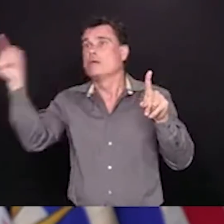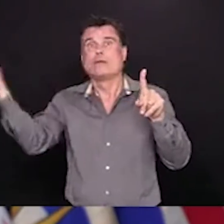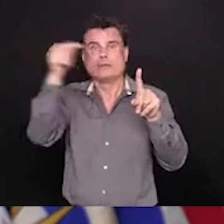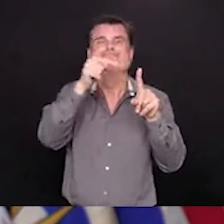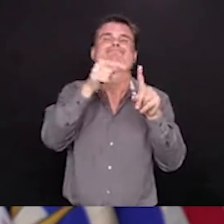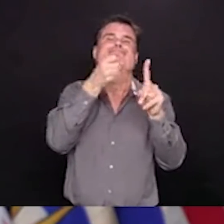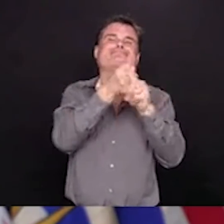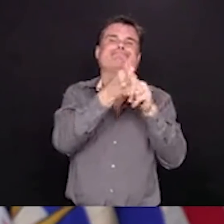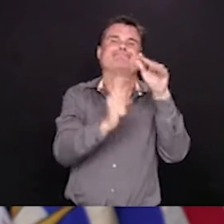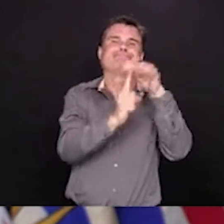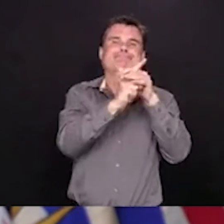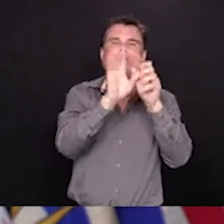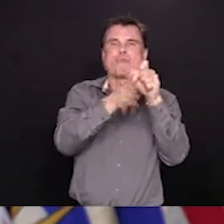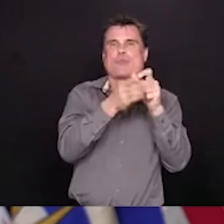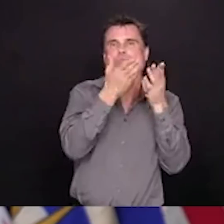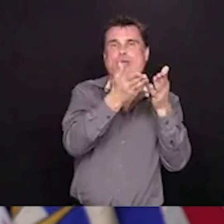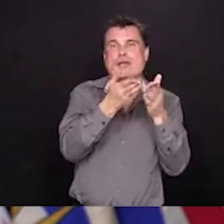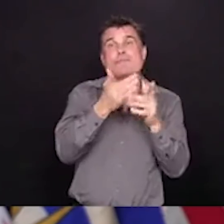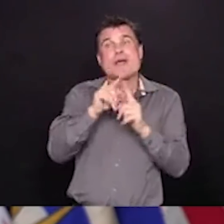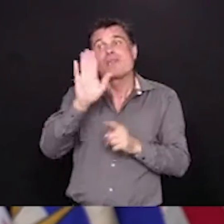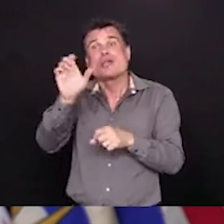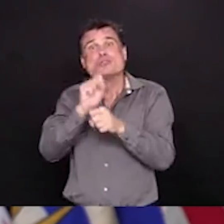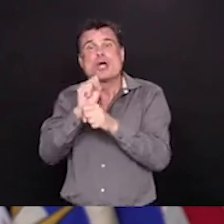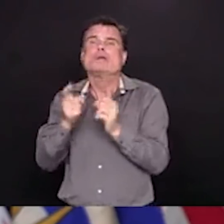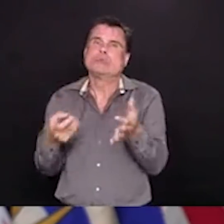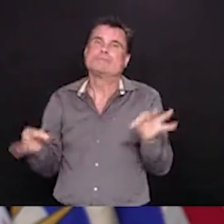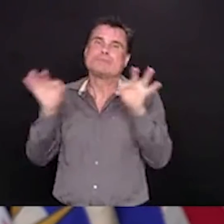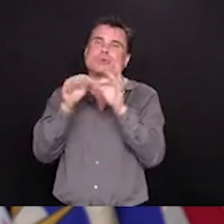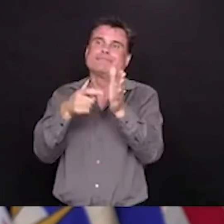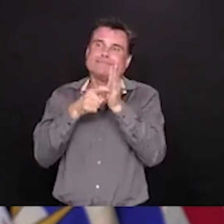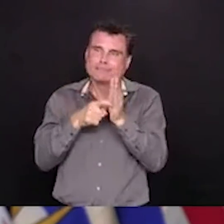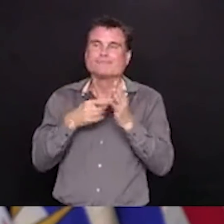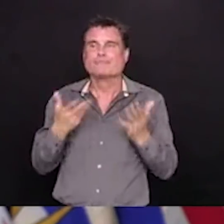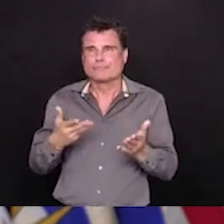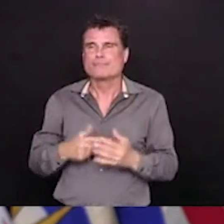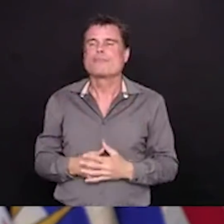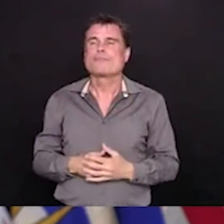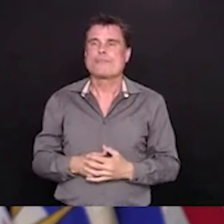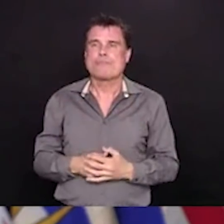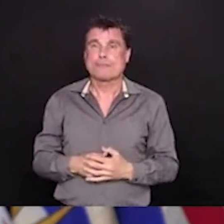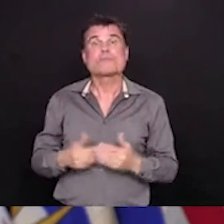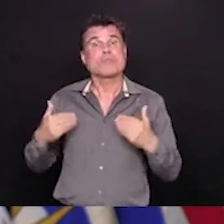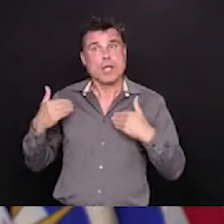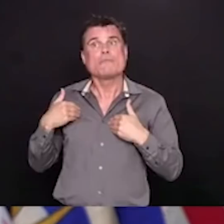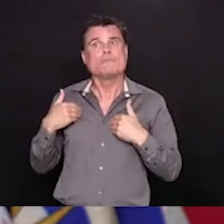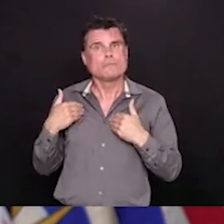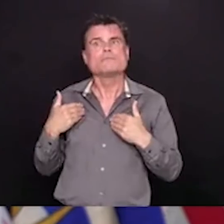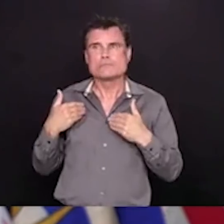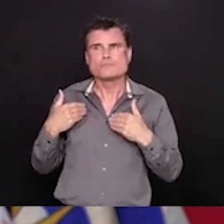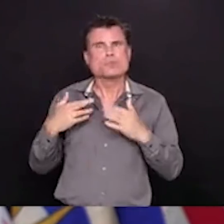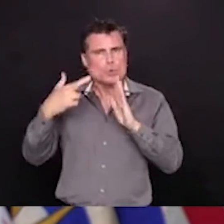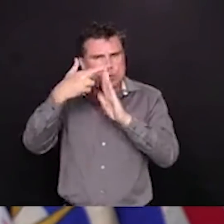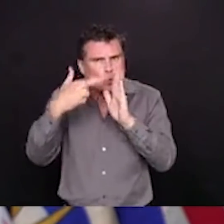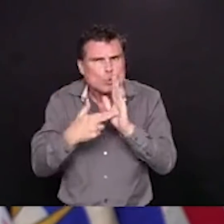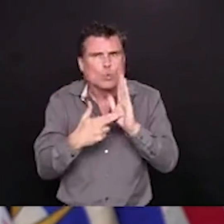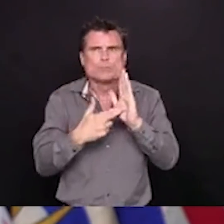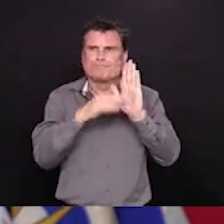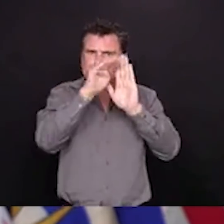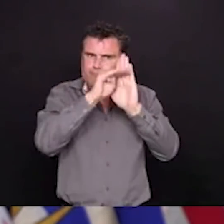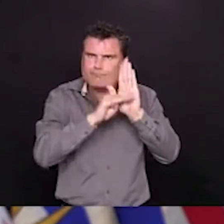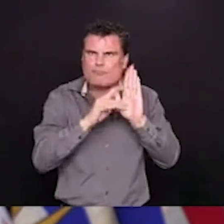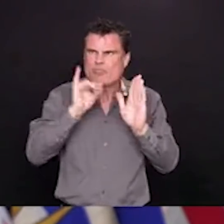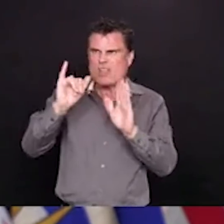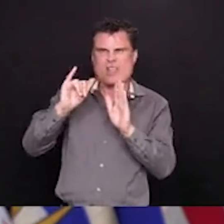guidance in place for these types of camps and industrial settings here in British Columbia,